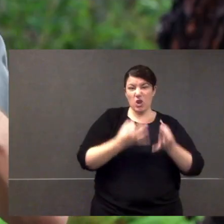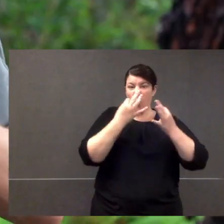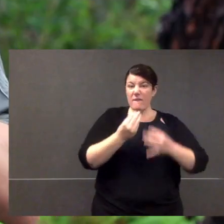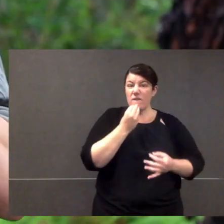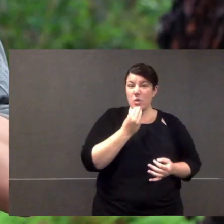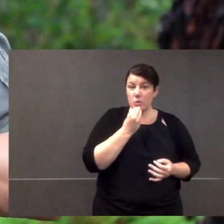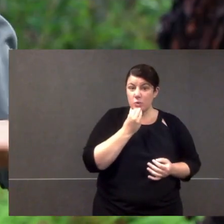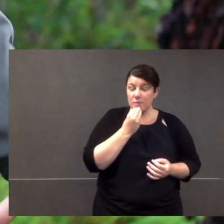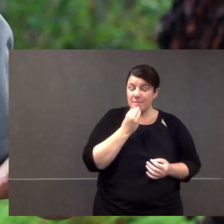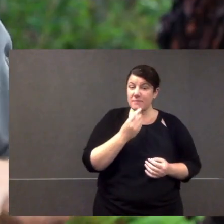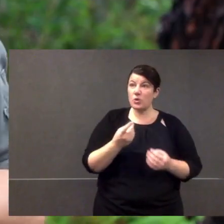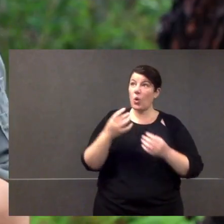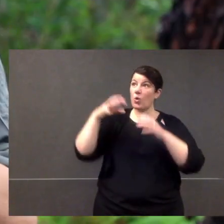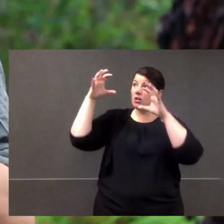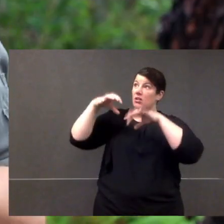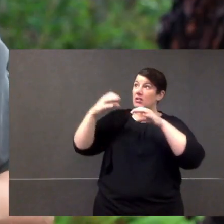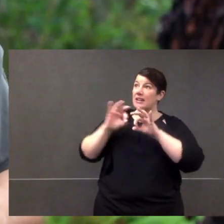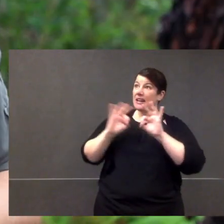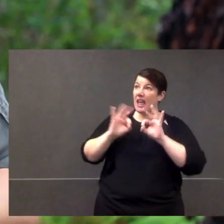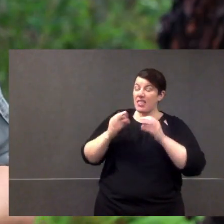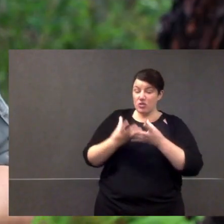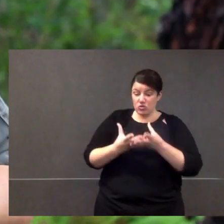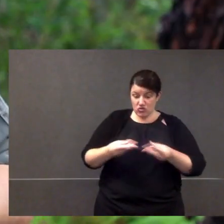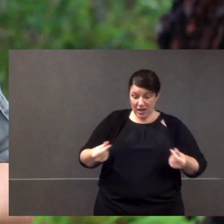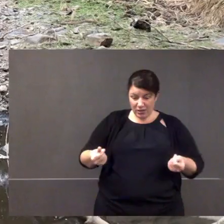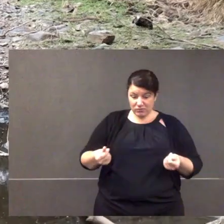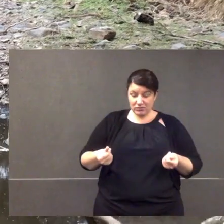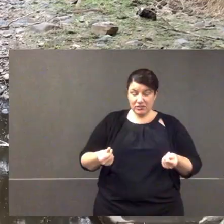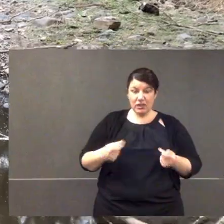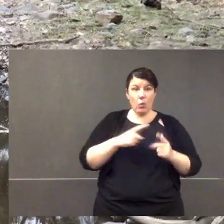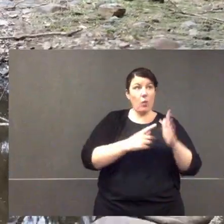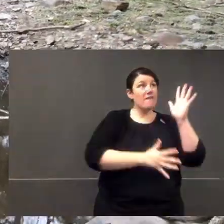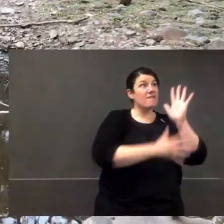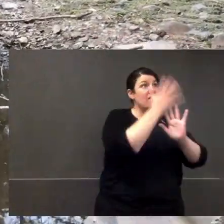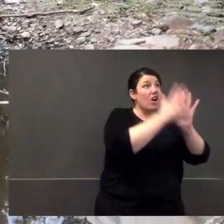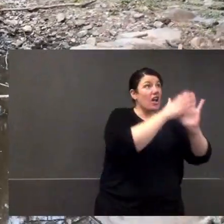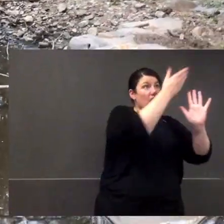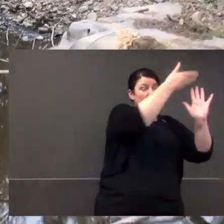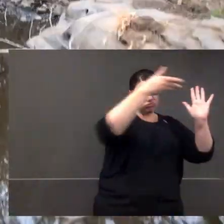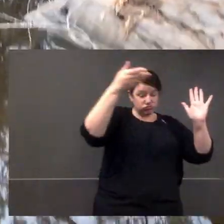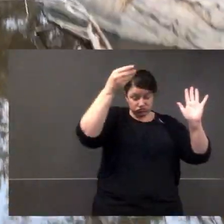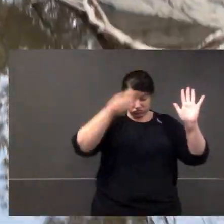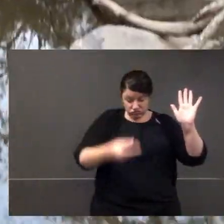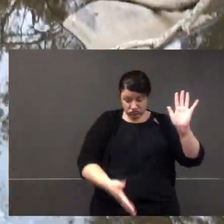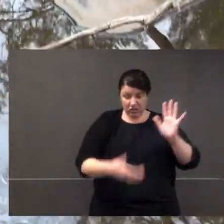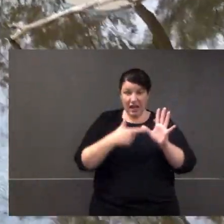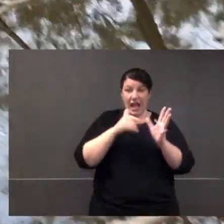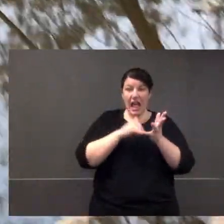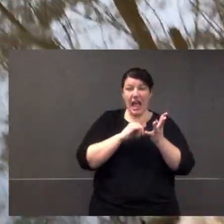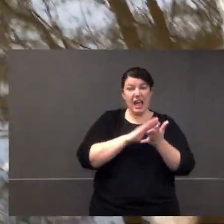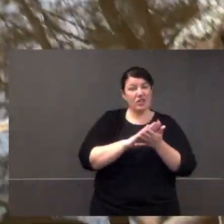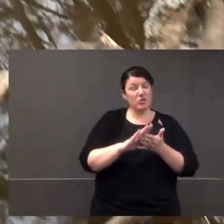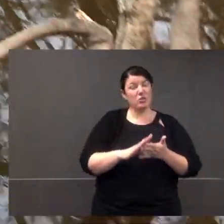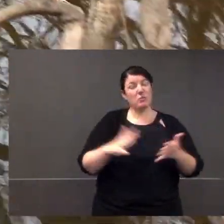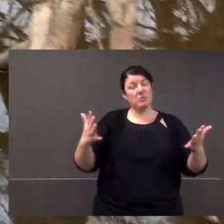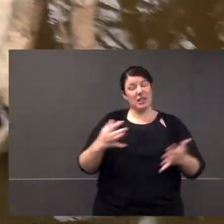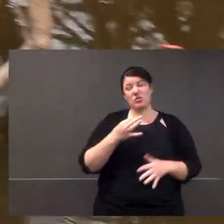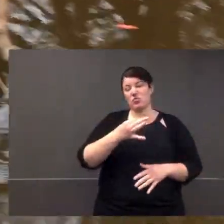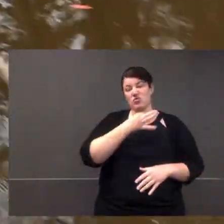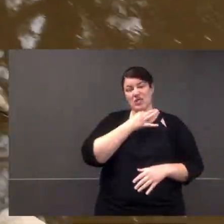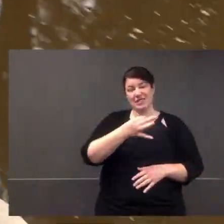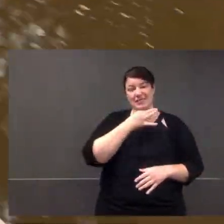topsoil runs off the earth, and there's no food for them in there. So drought and fire, when the fires burn, and then the ash